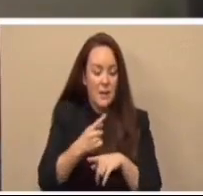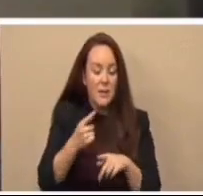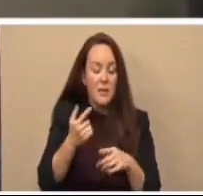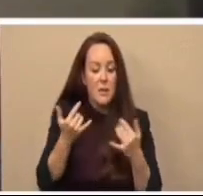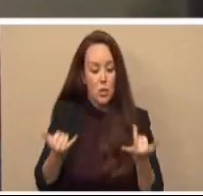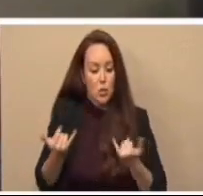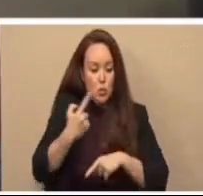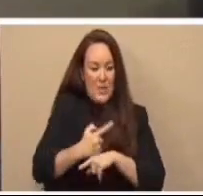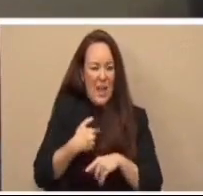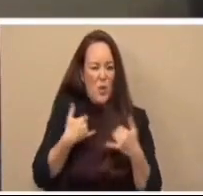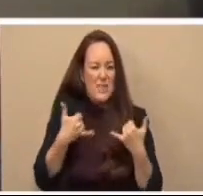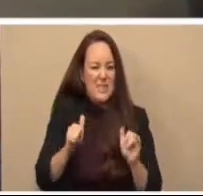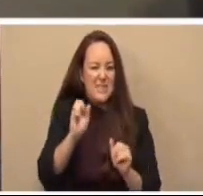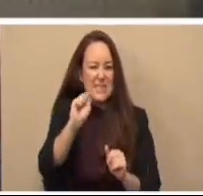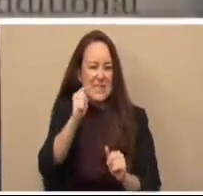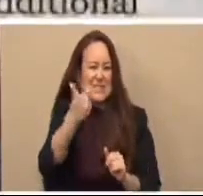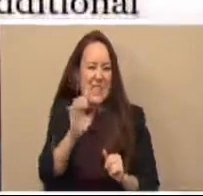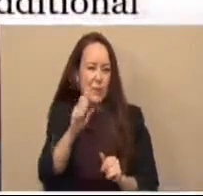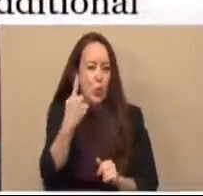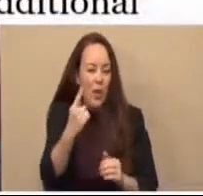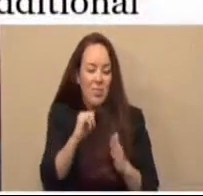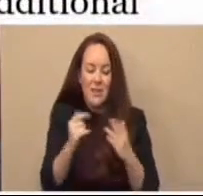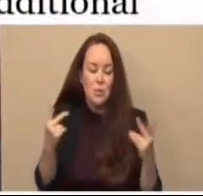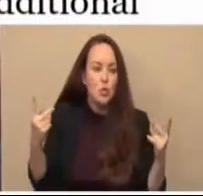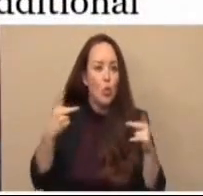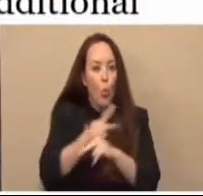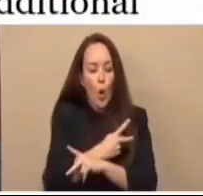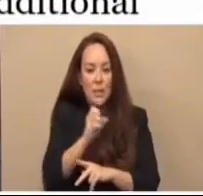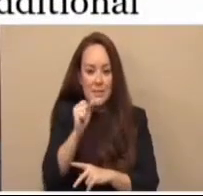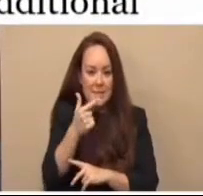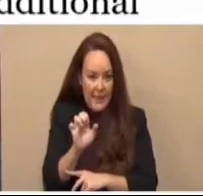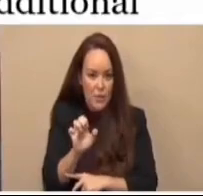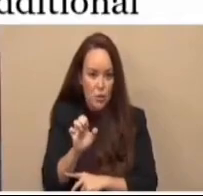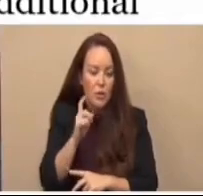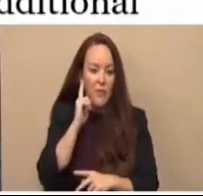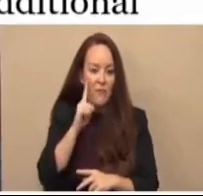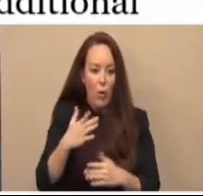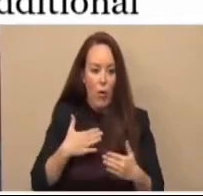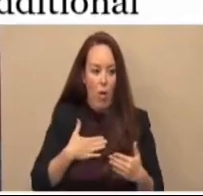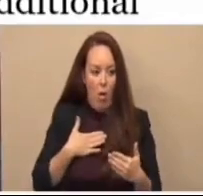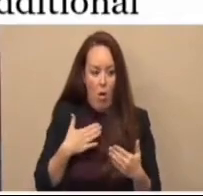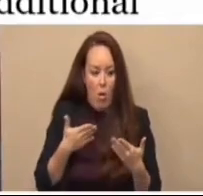today, we're still in stage one, which is the worst stage in our path to recovery.